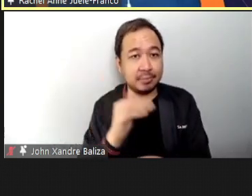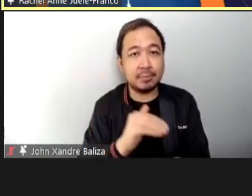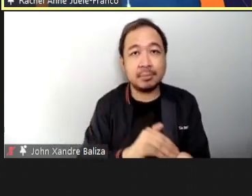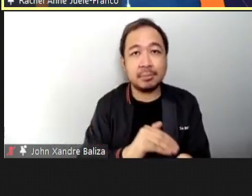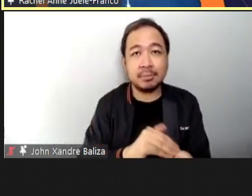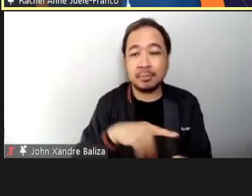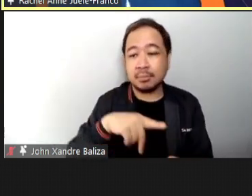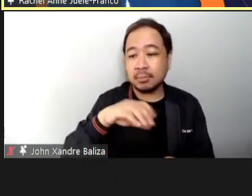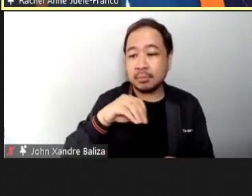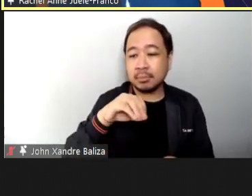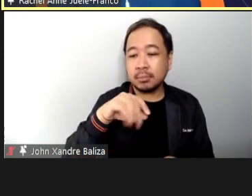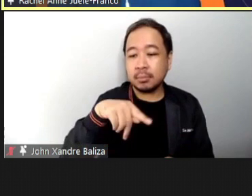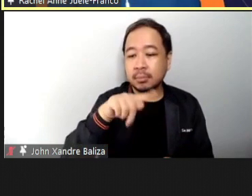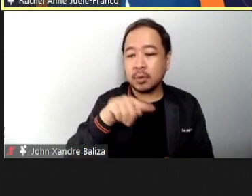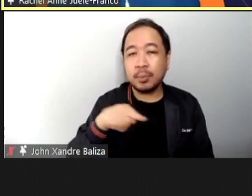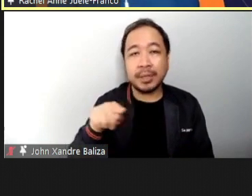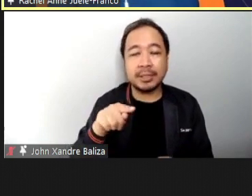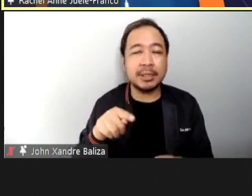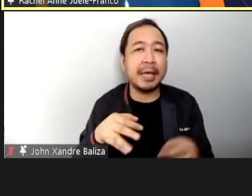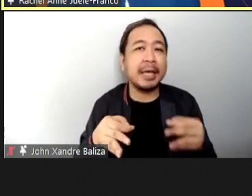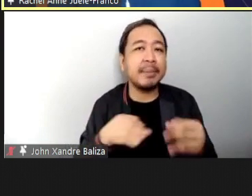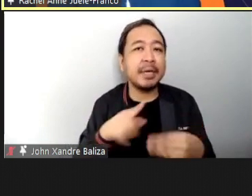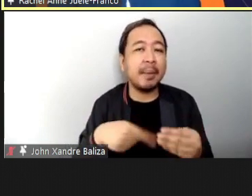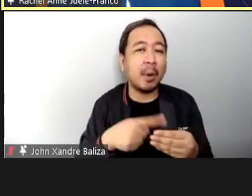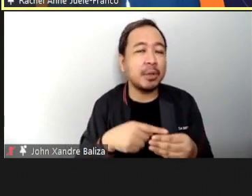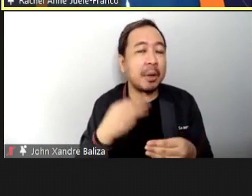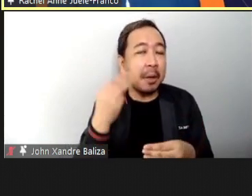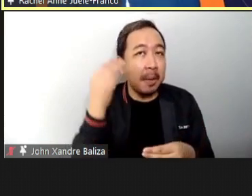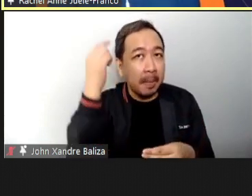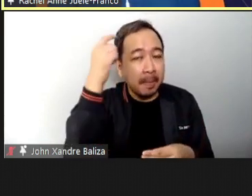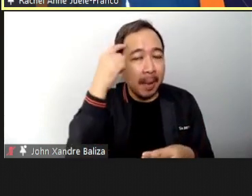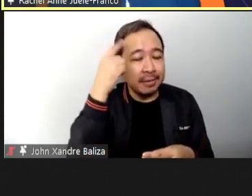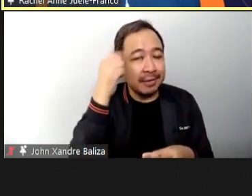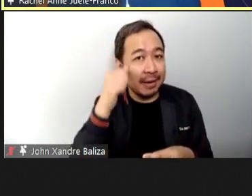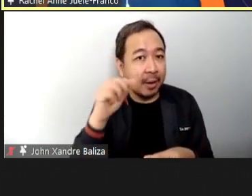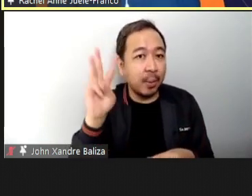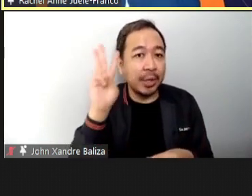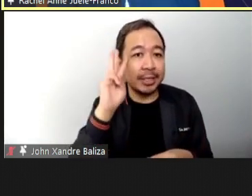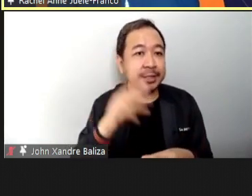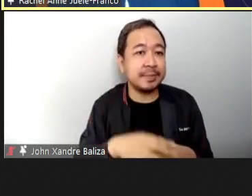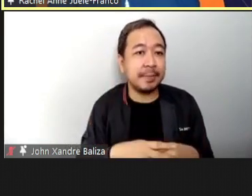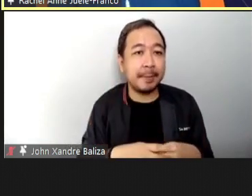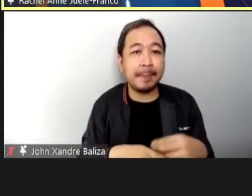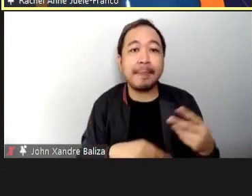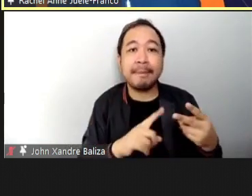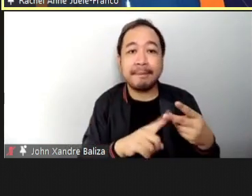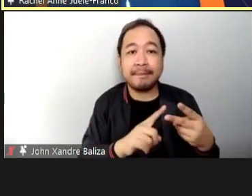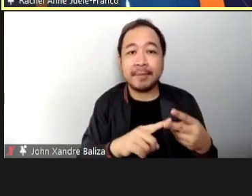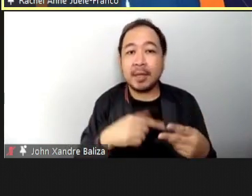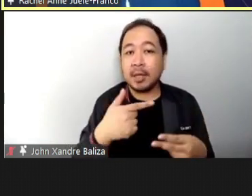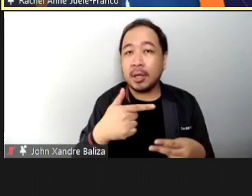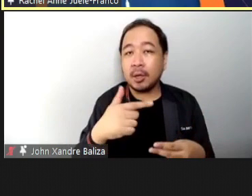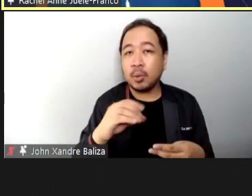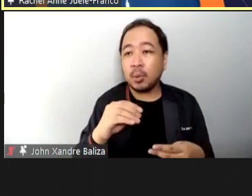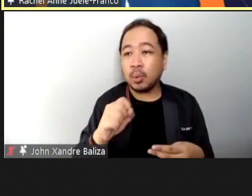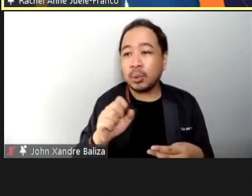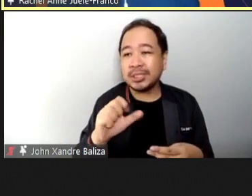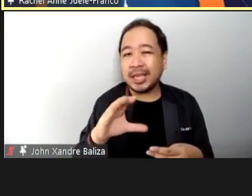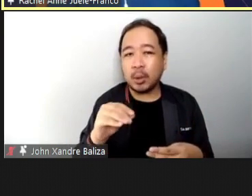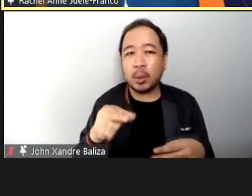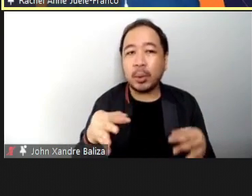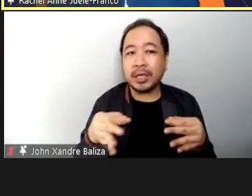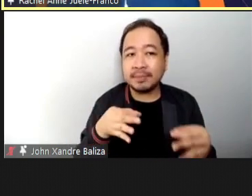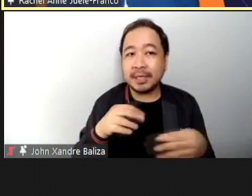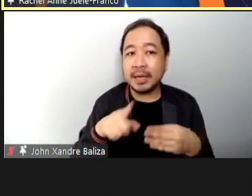mindfulness While Dr. Goseco will introduce the concept of rope flowing I hope you will have You